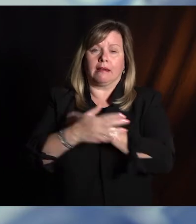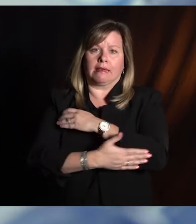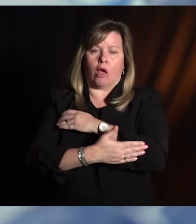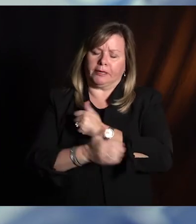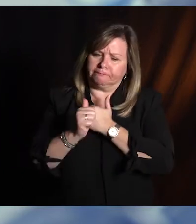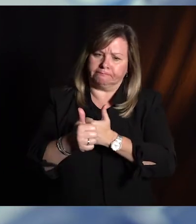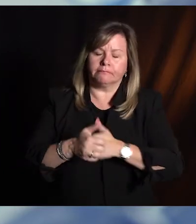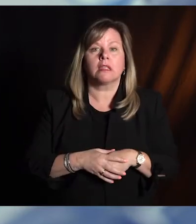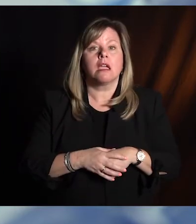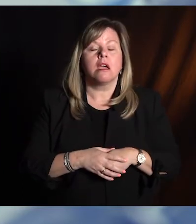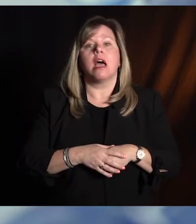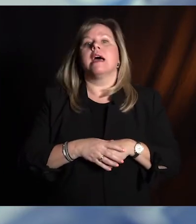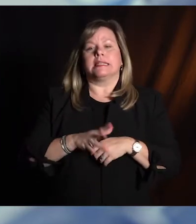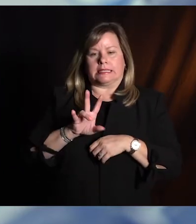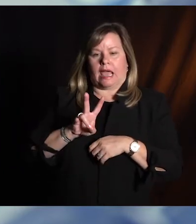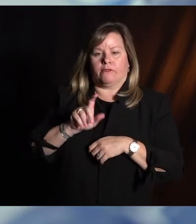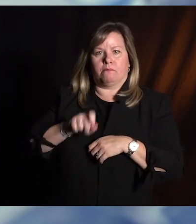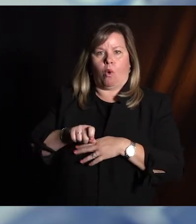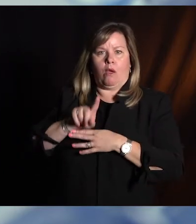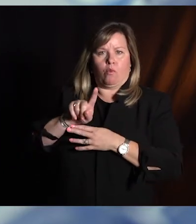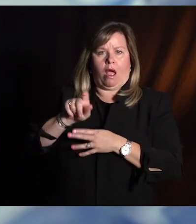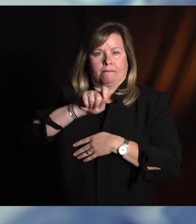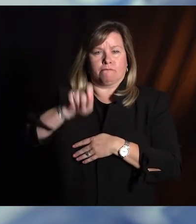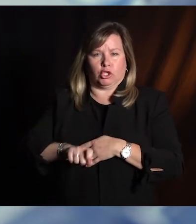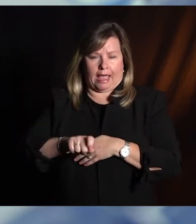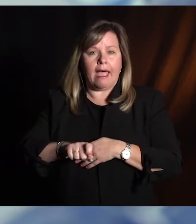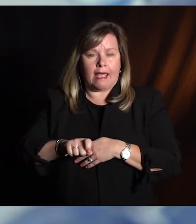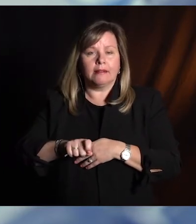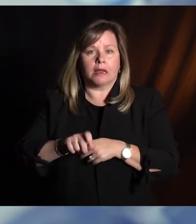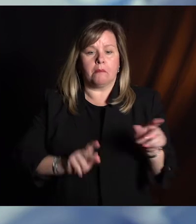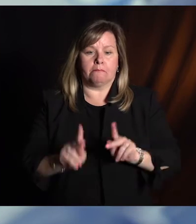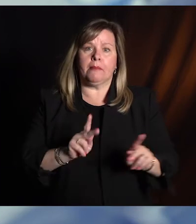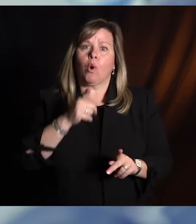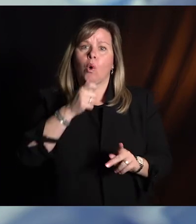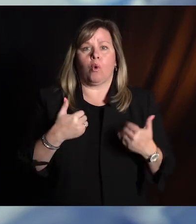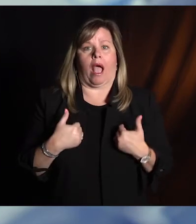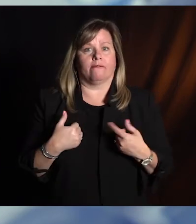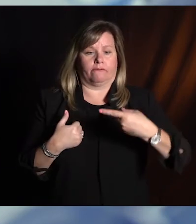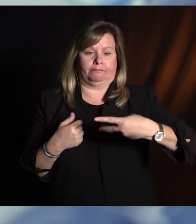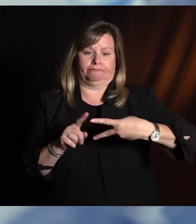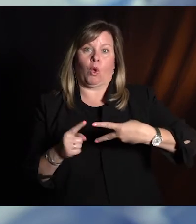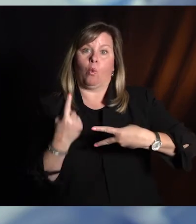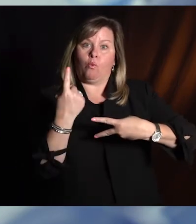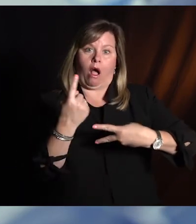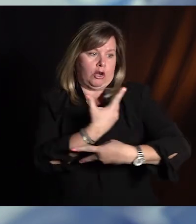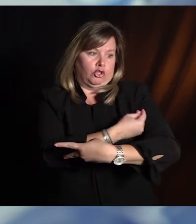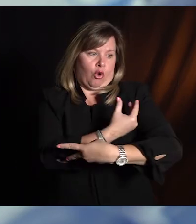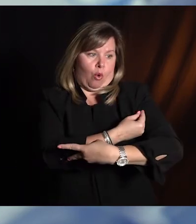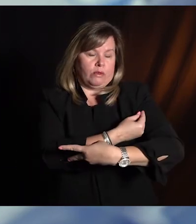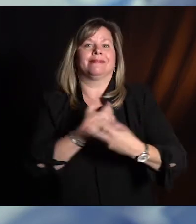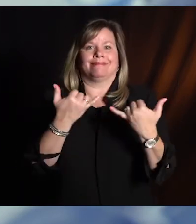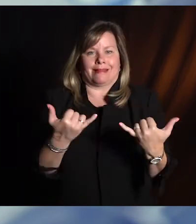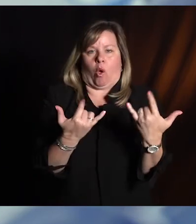And 7.1 percent of our eligible residents have received the first dose and are waiting for